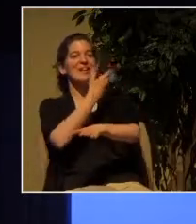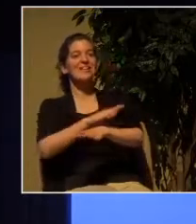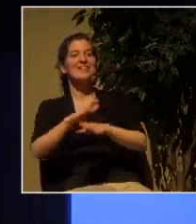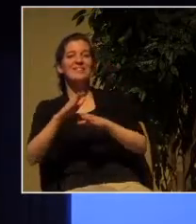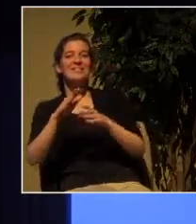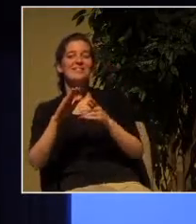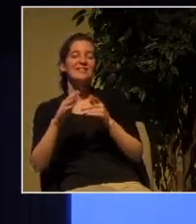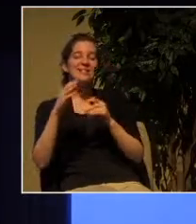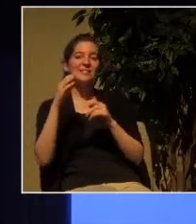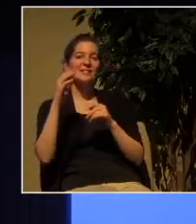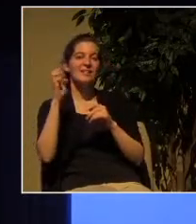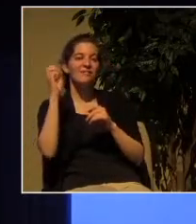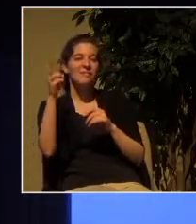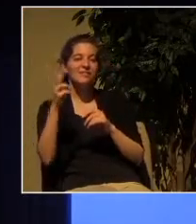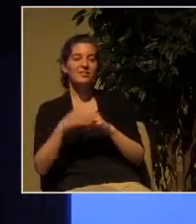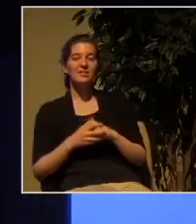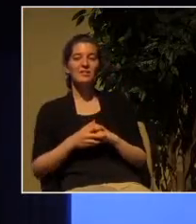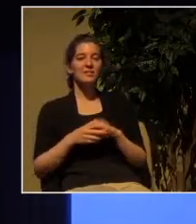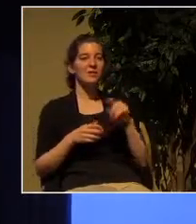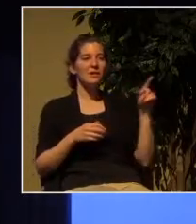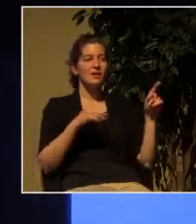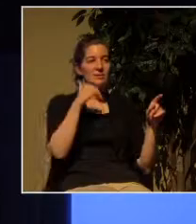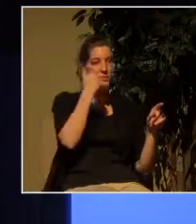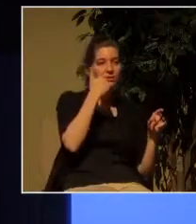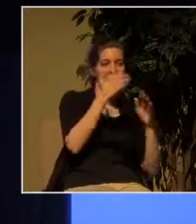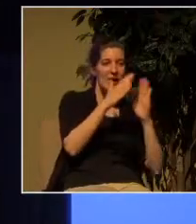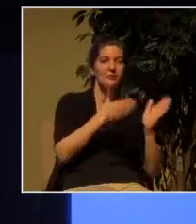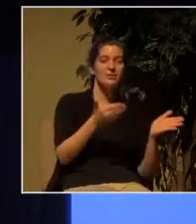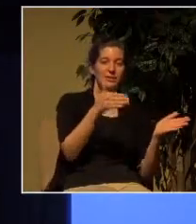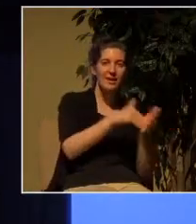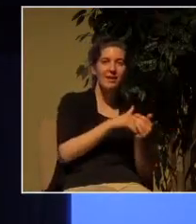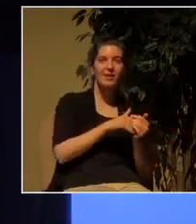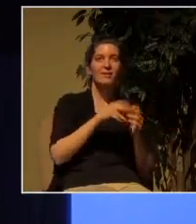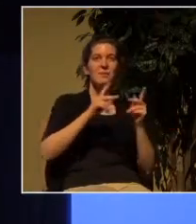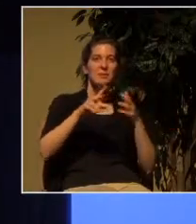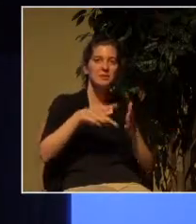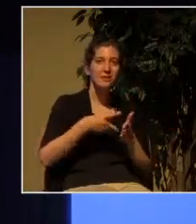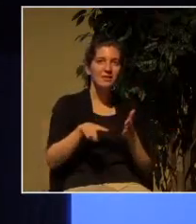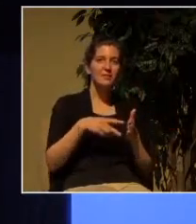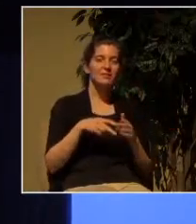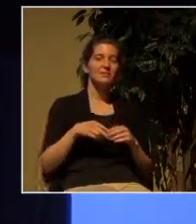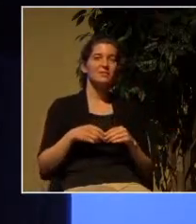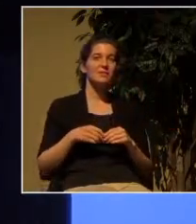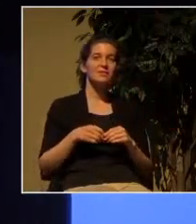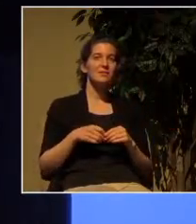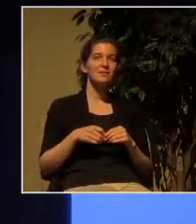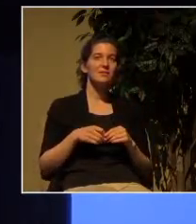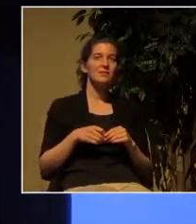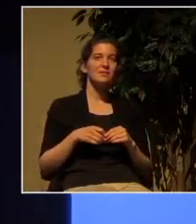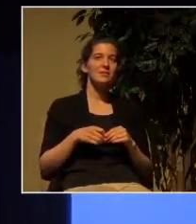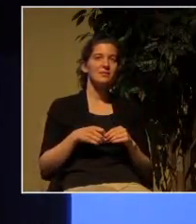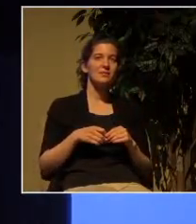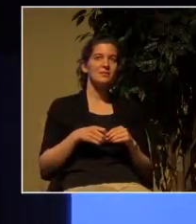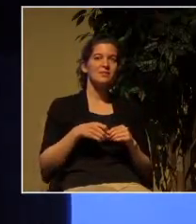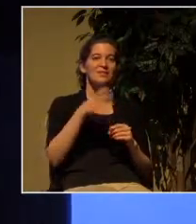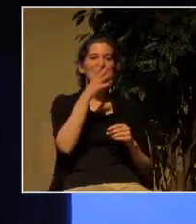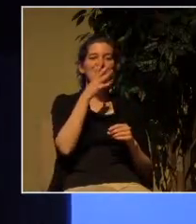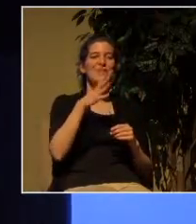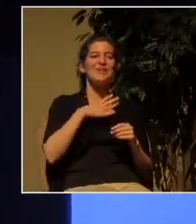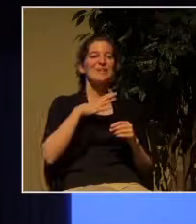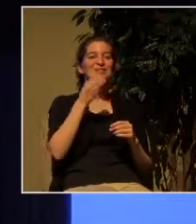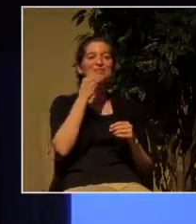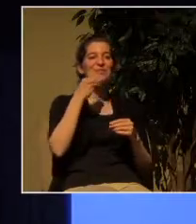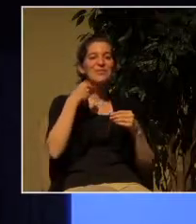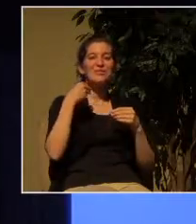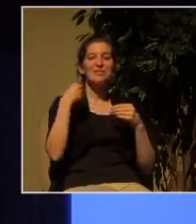party again here is the house of prostitution these people are dancing this lady is coming out of the supermarket which